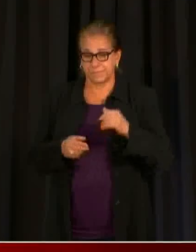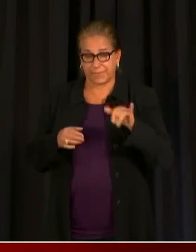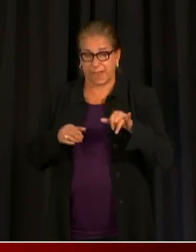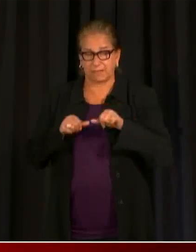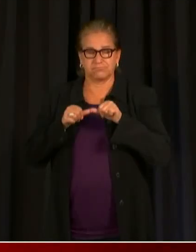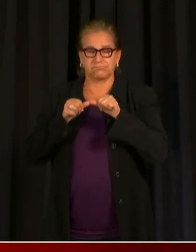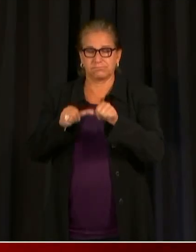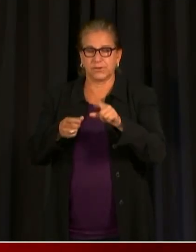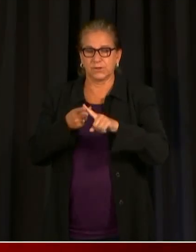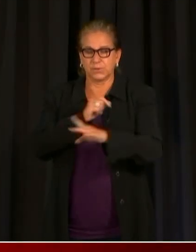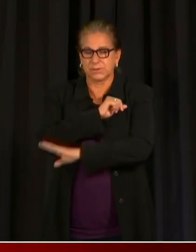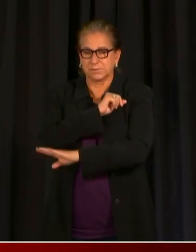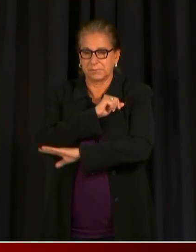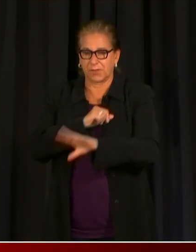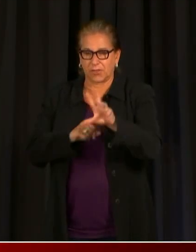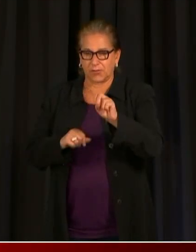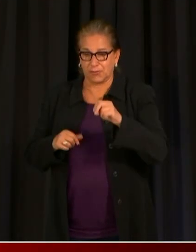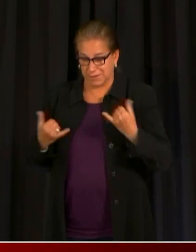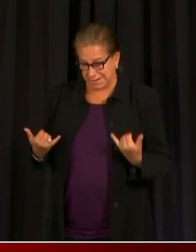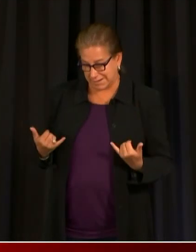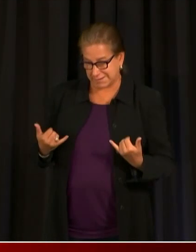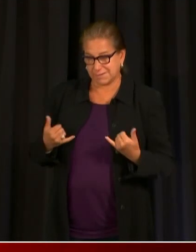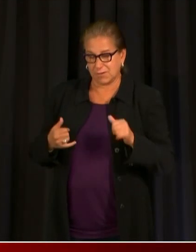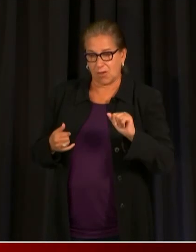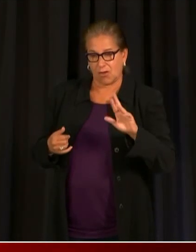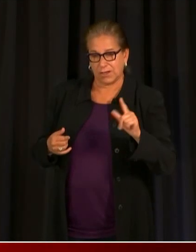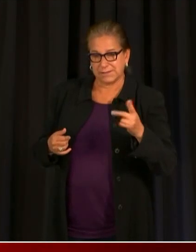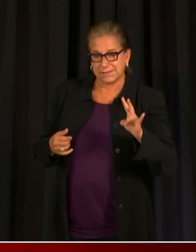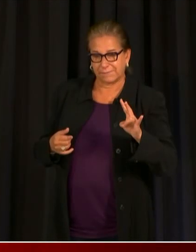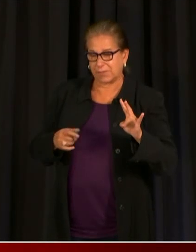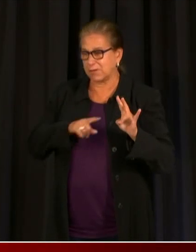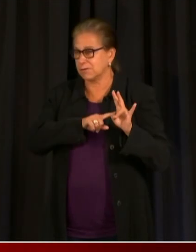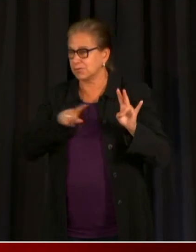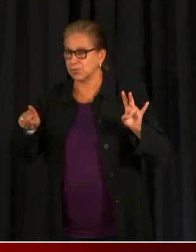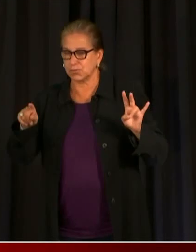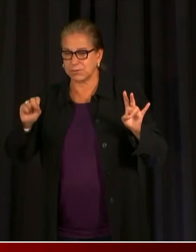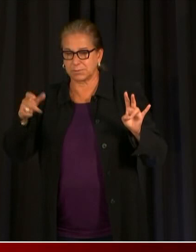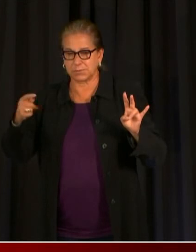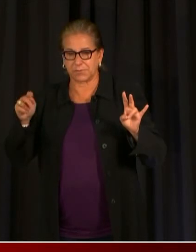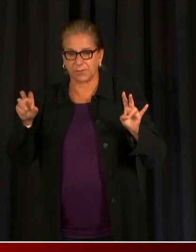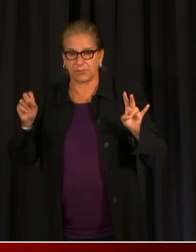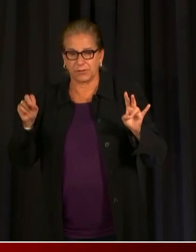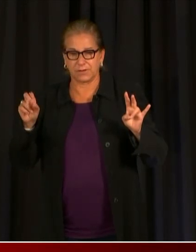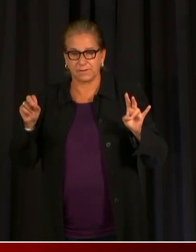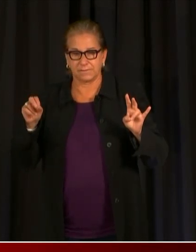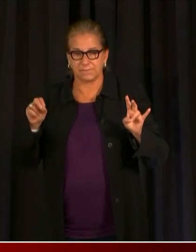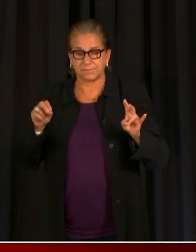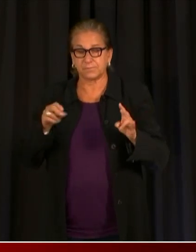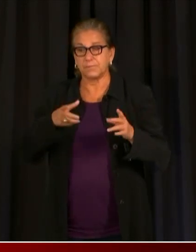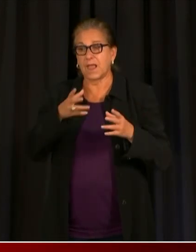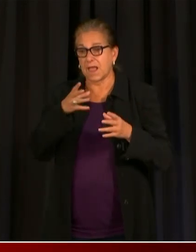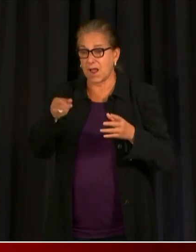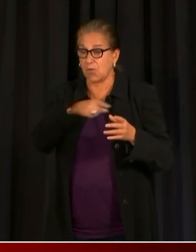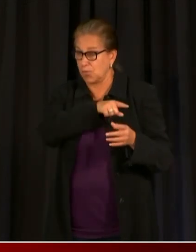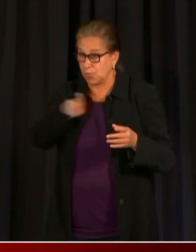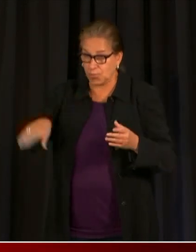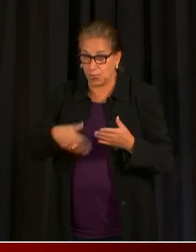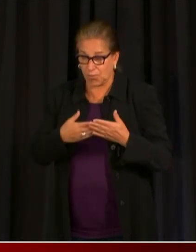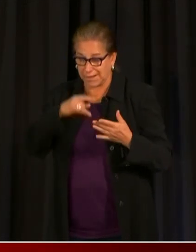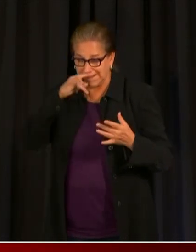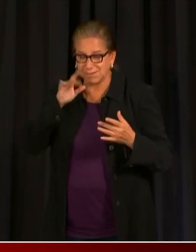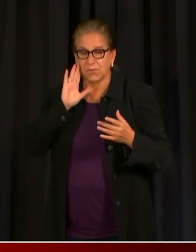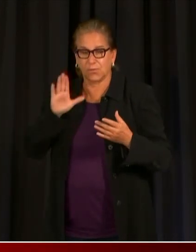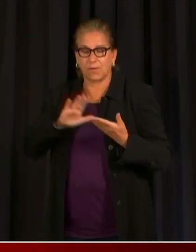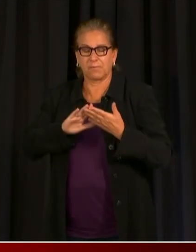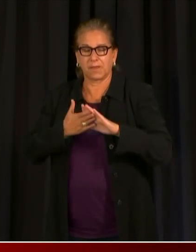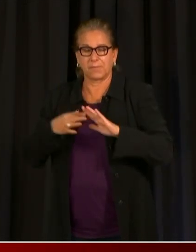to make sure that all kids get who are vaccinated are eligible to win the big prize. So for